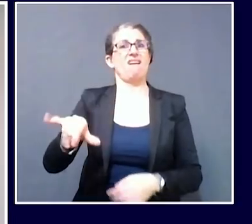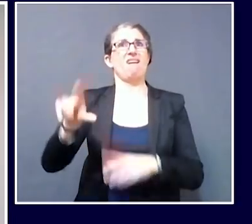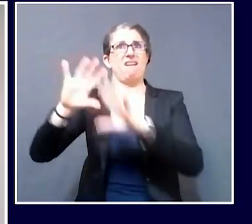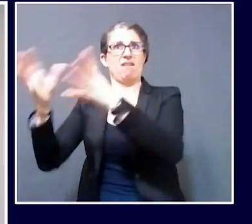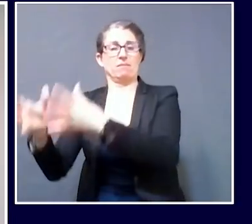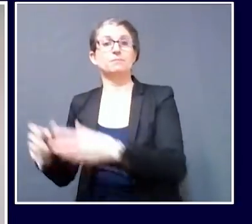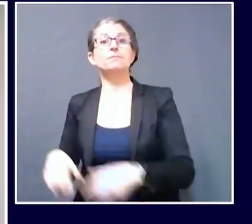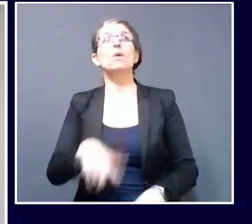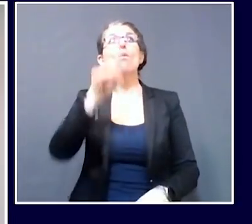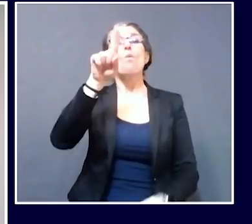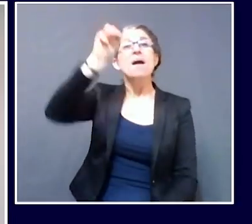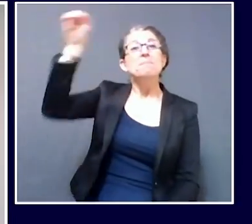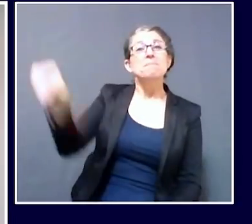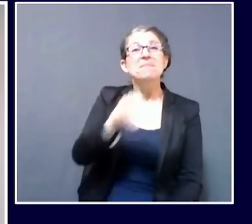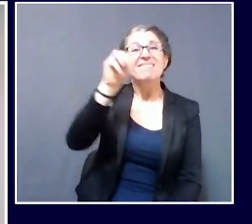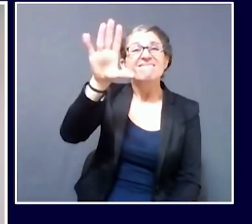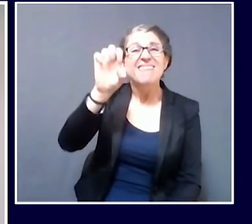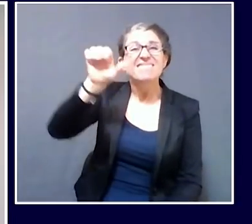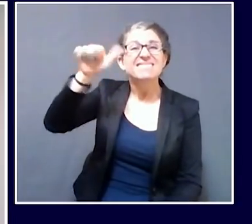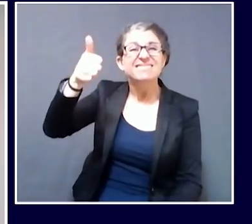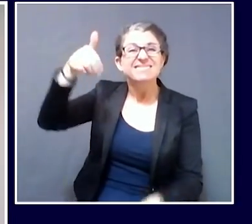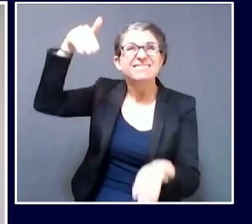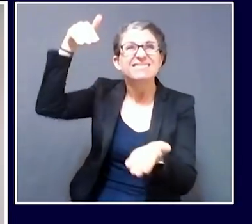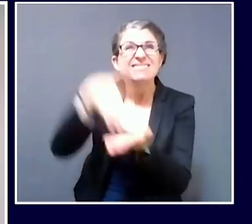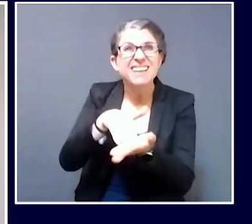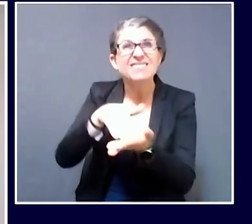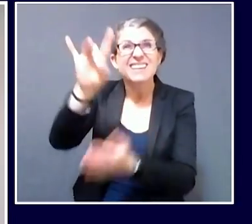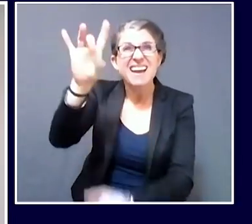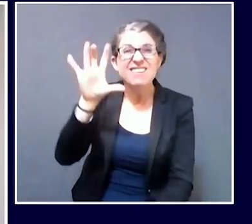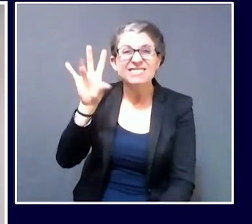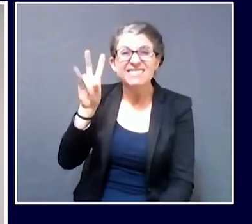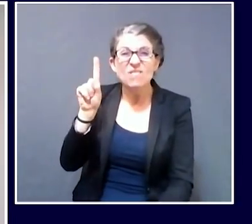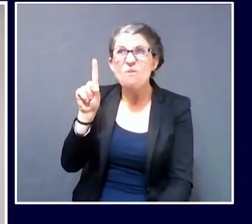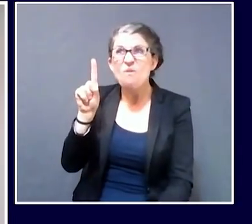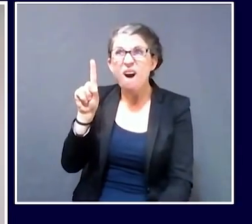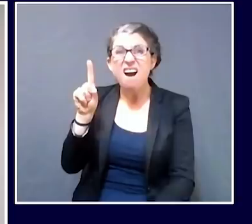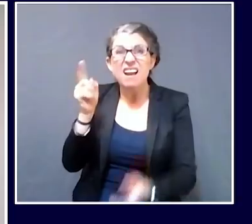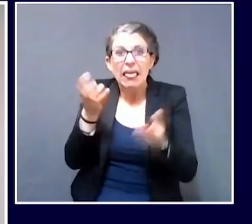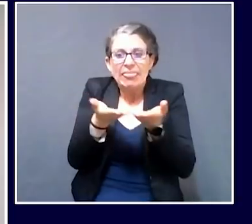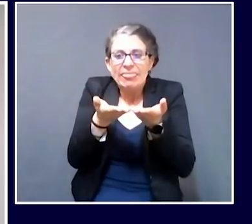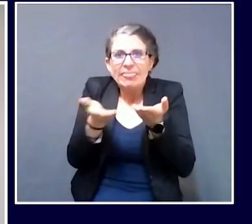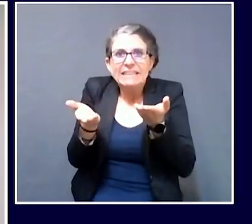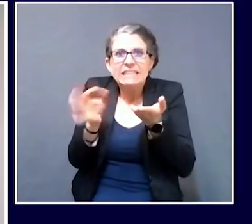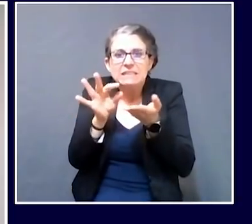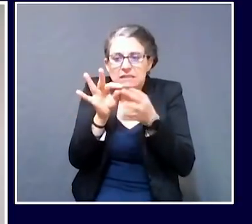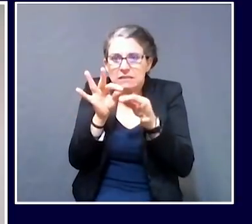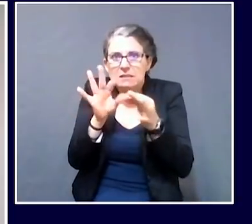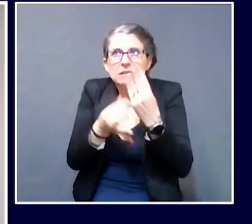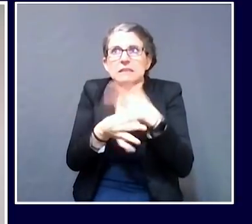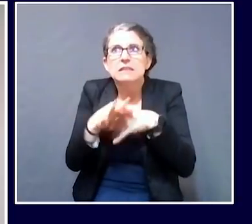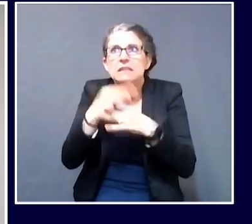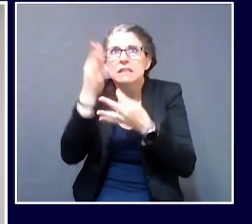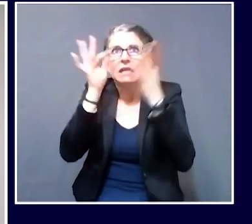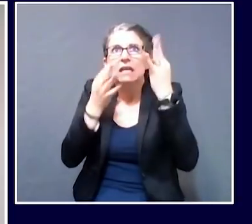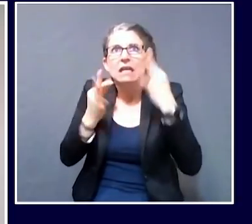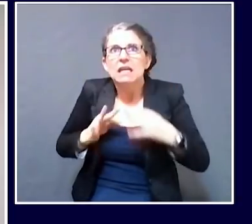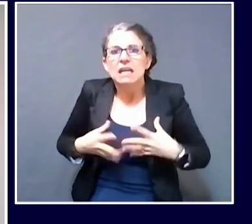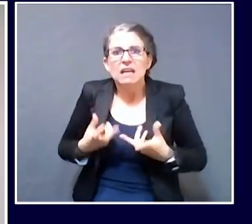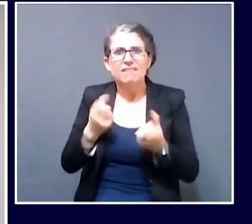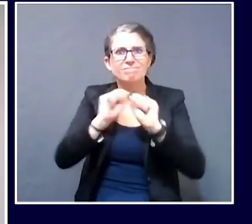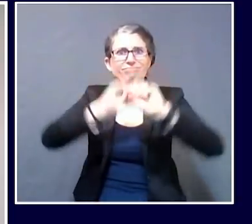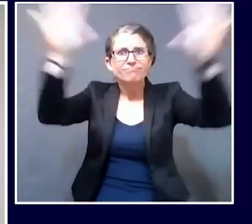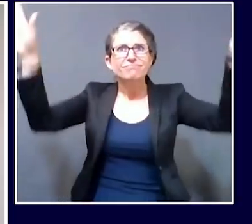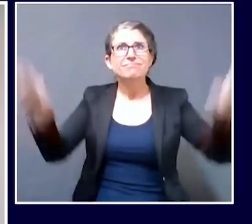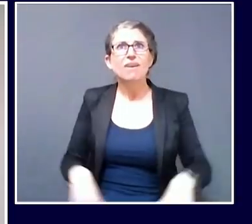,871 pieces of PPE. I'm going to say that again to make